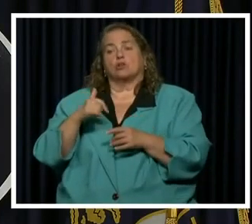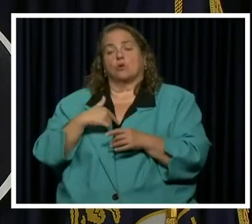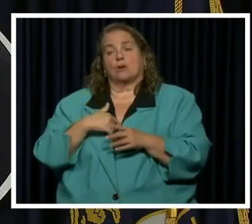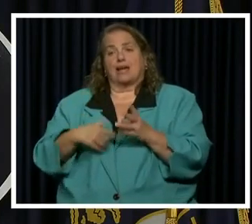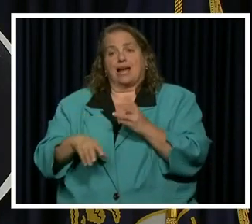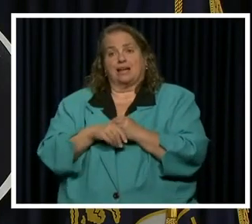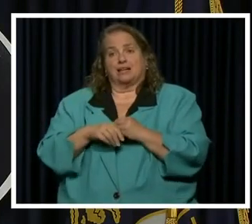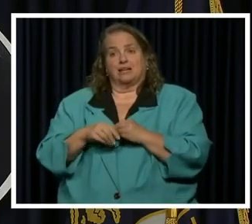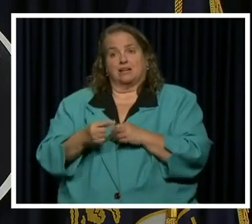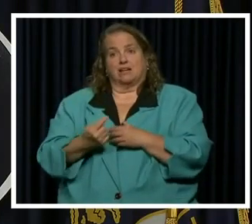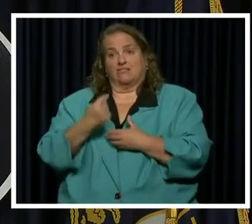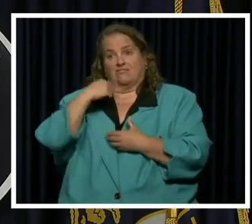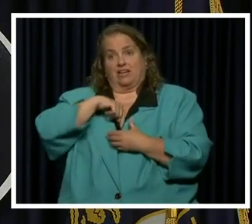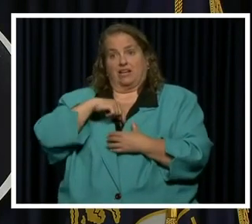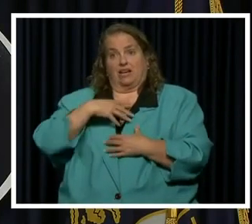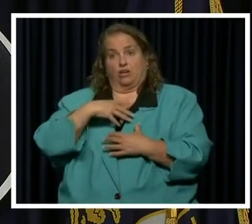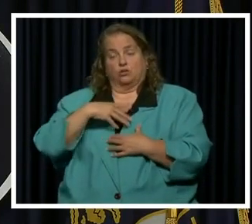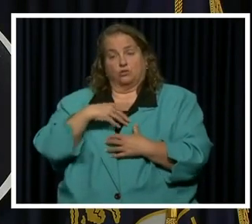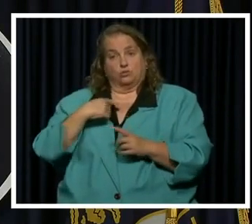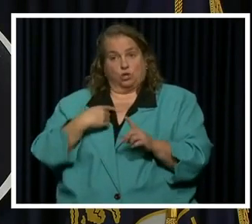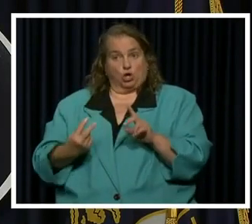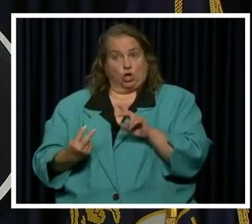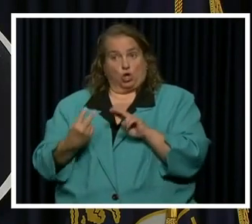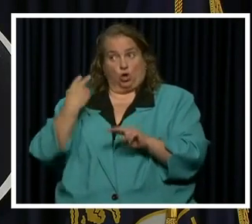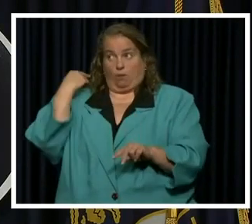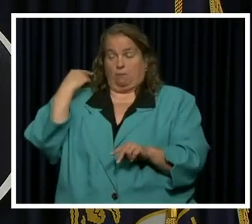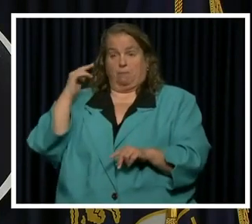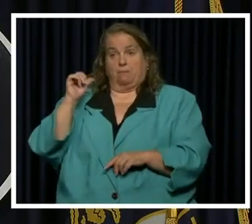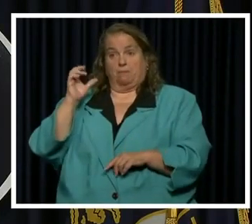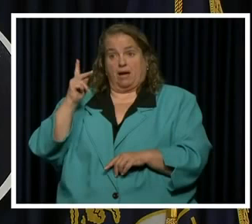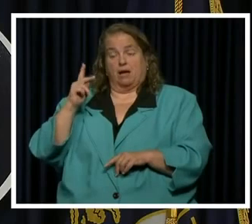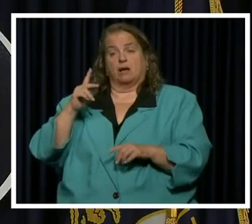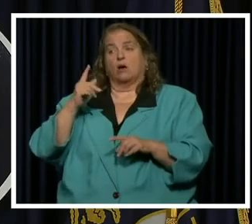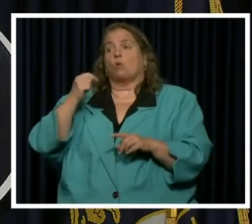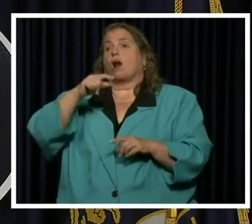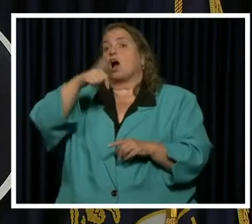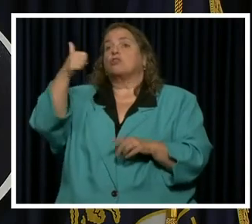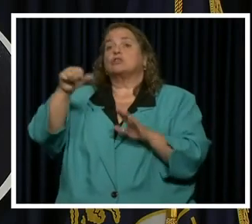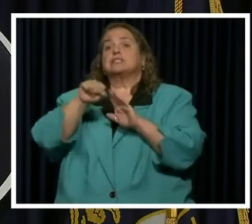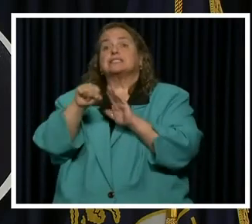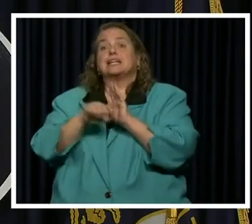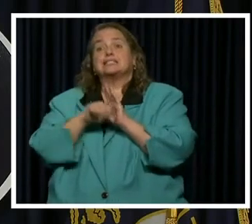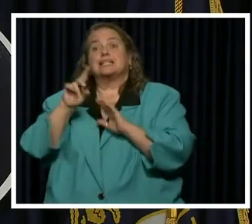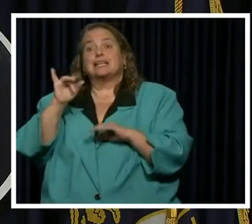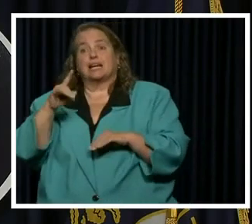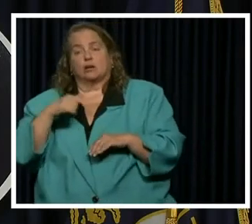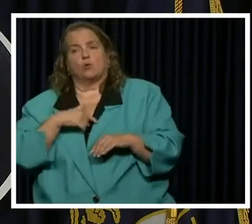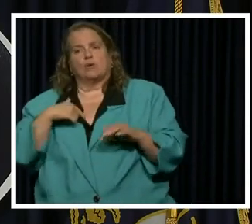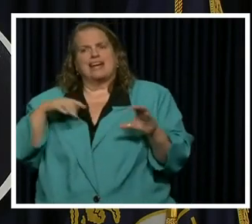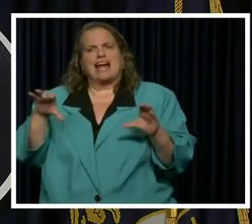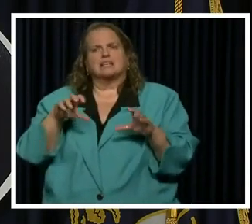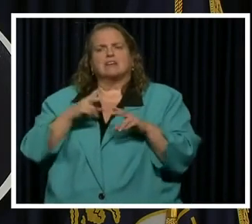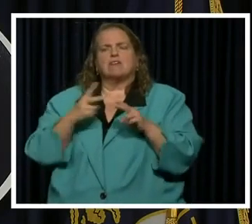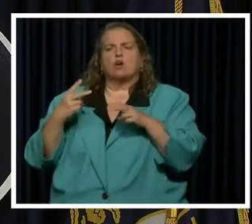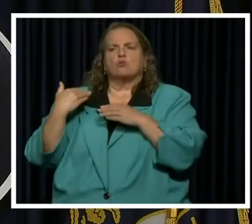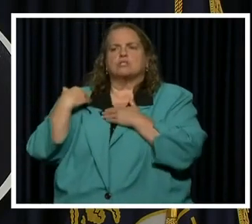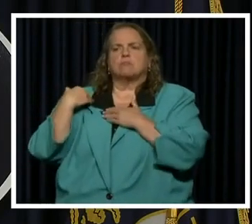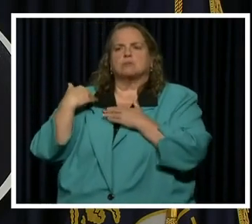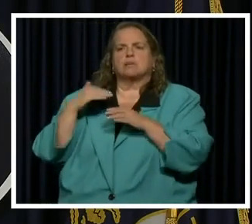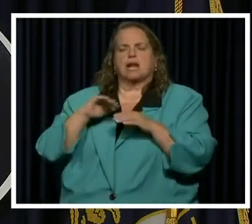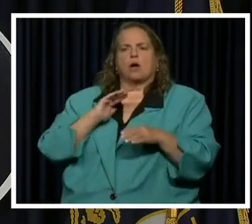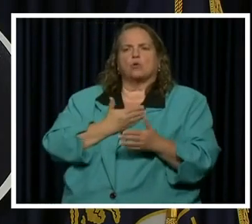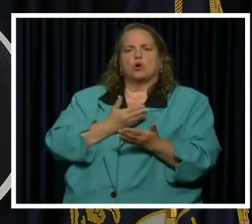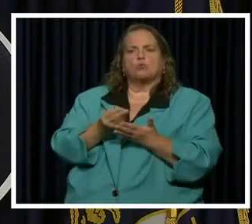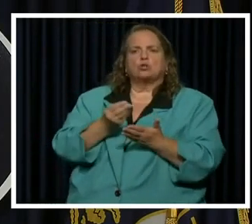looking back and looking at what a number of other states did. I think we acted very responsibly in our purchases